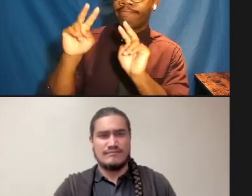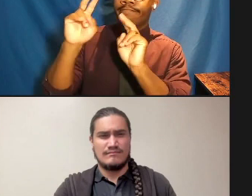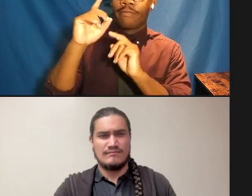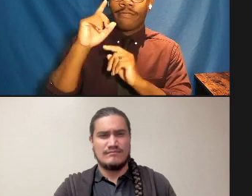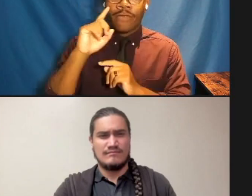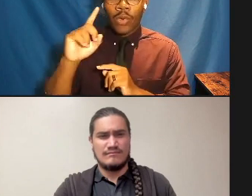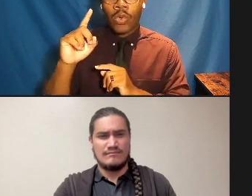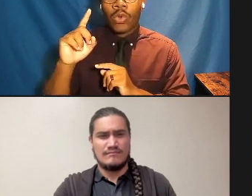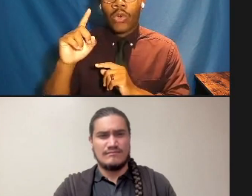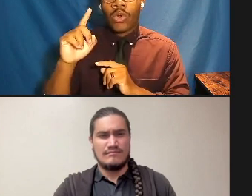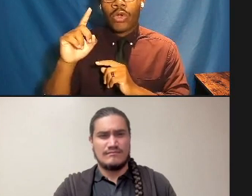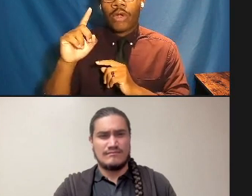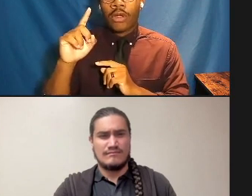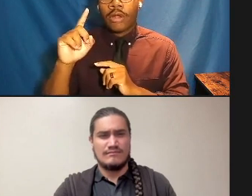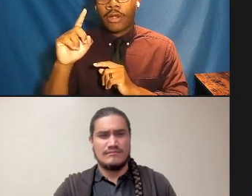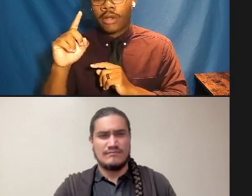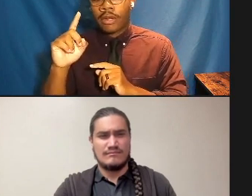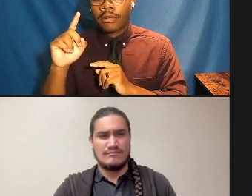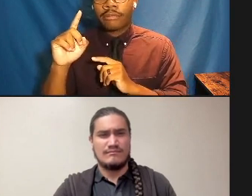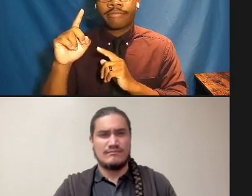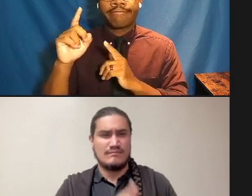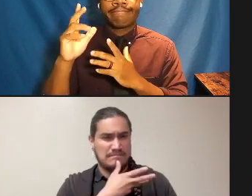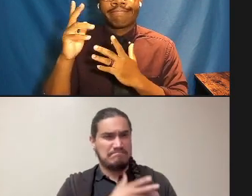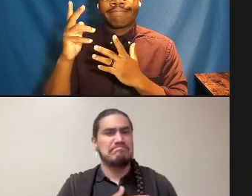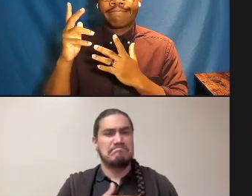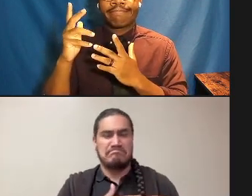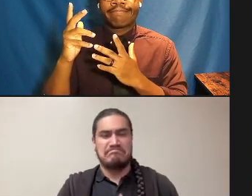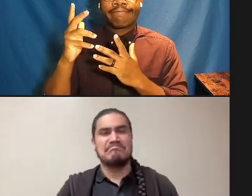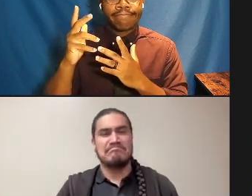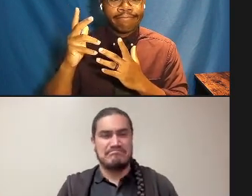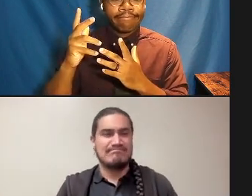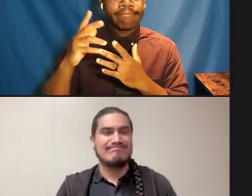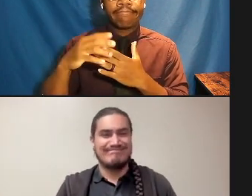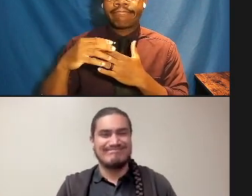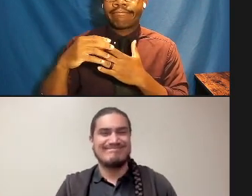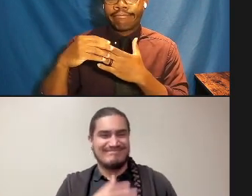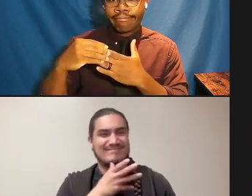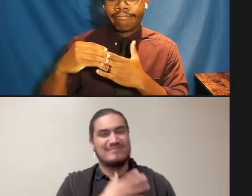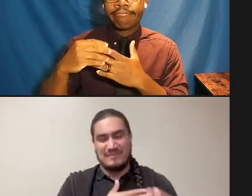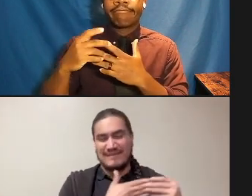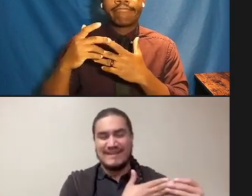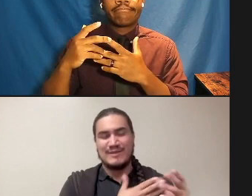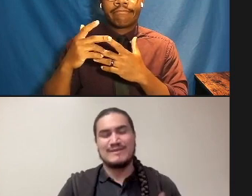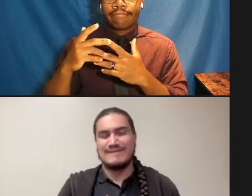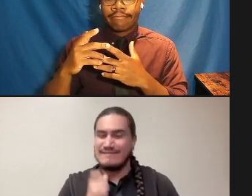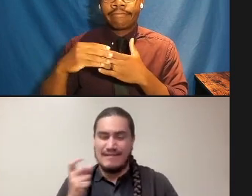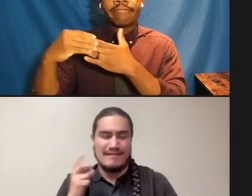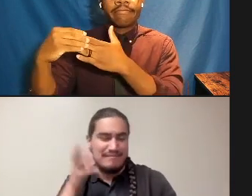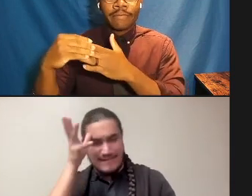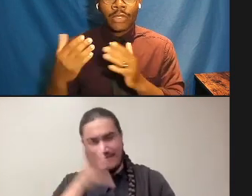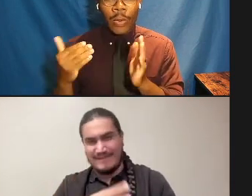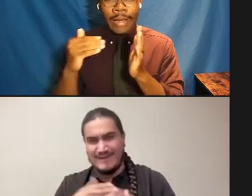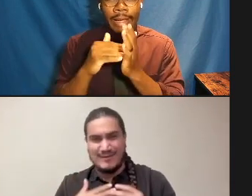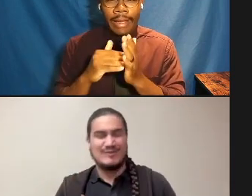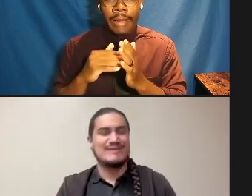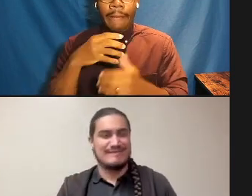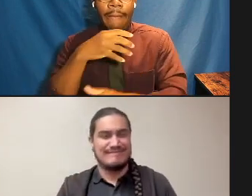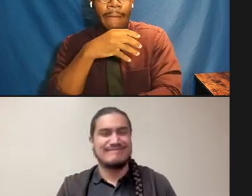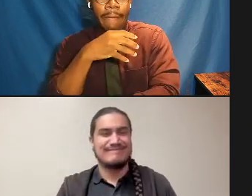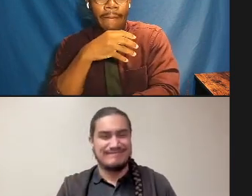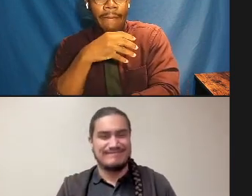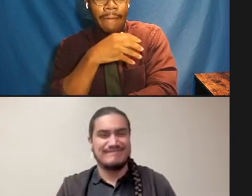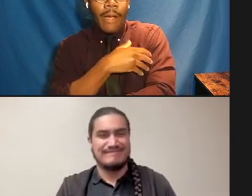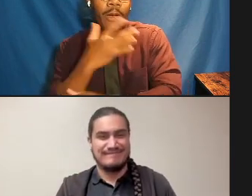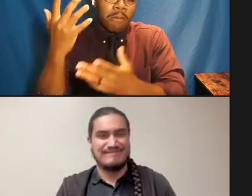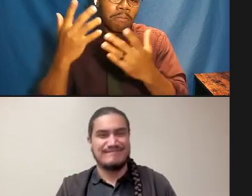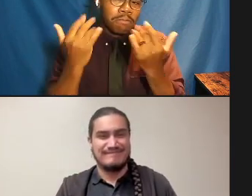albeit at times with patriarchal and misogynist overtones. Again, a question of power. Food ways and intergenerational and